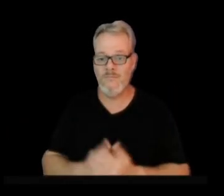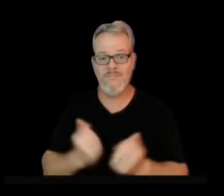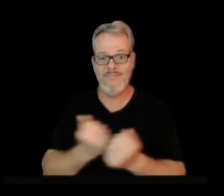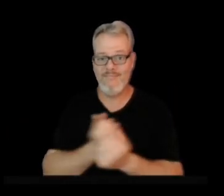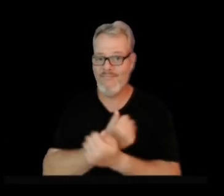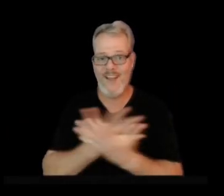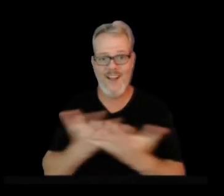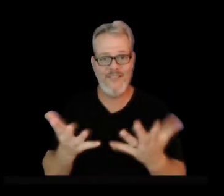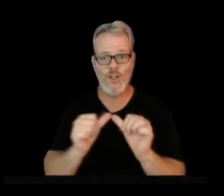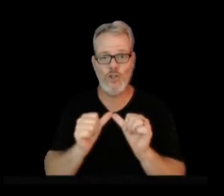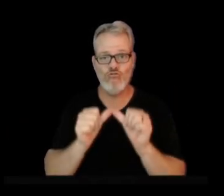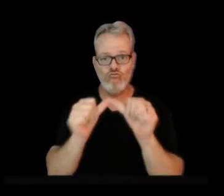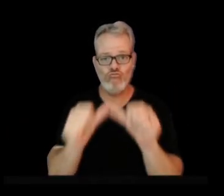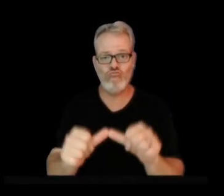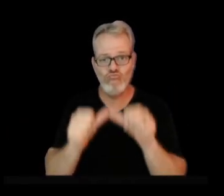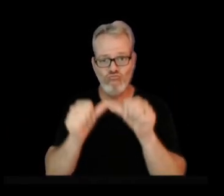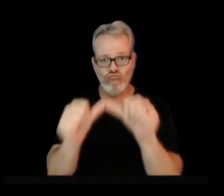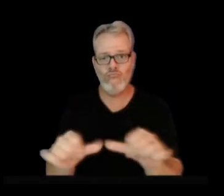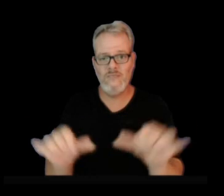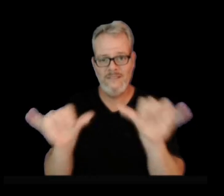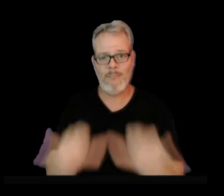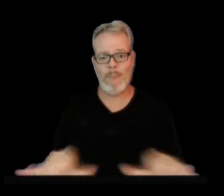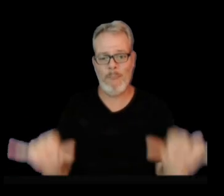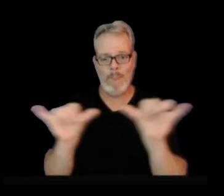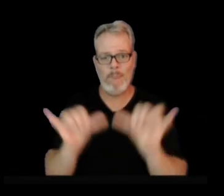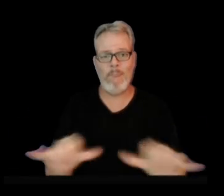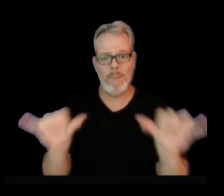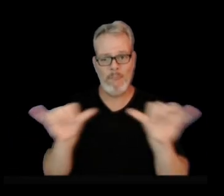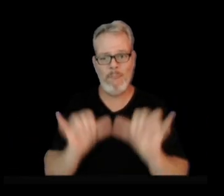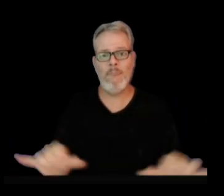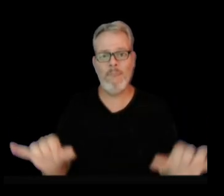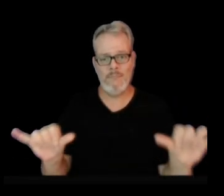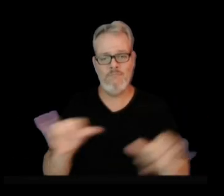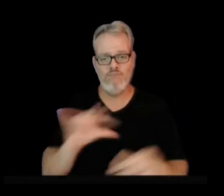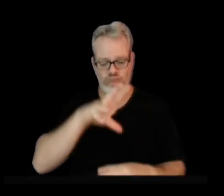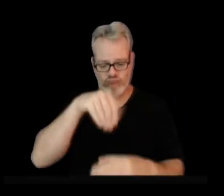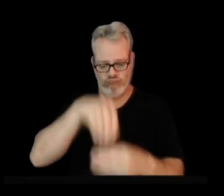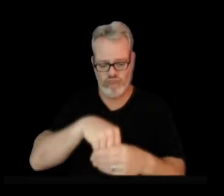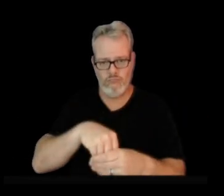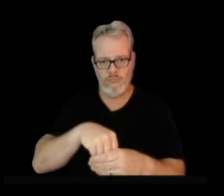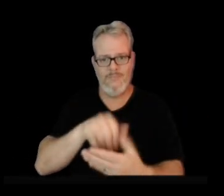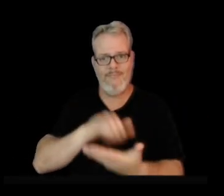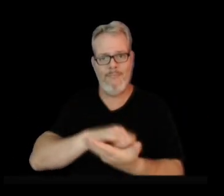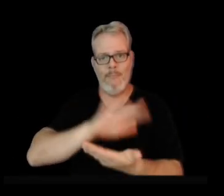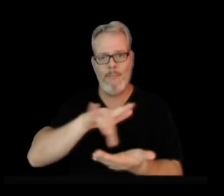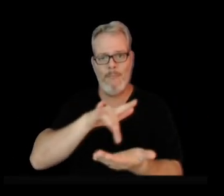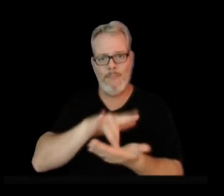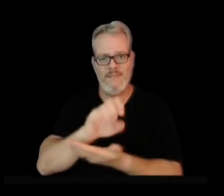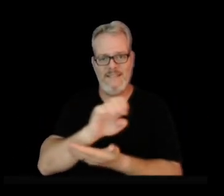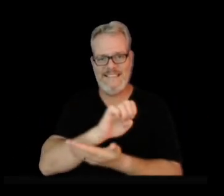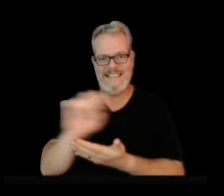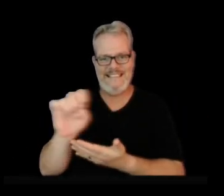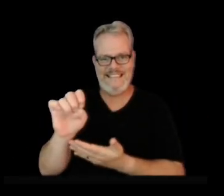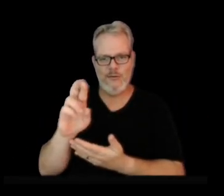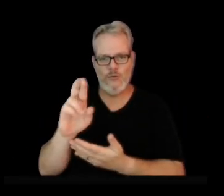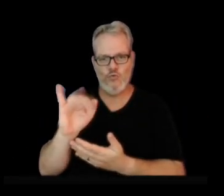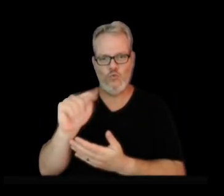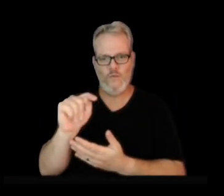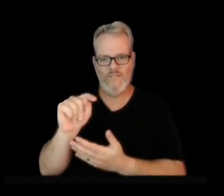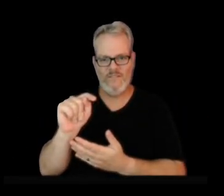contained within this Middle East Rift Zone, up rift of Pua'o,